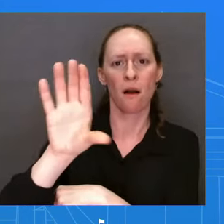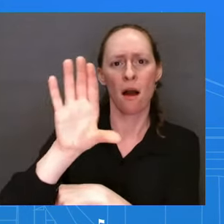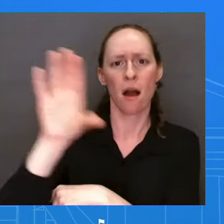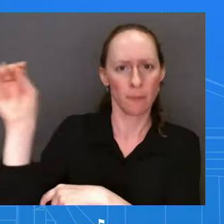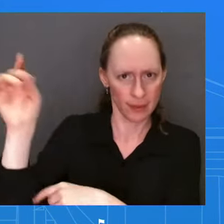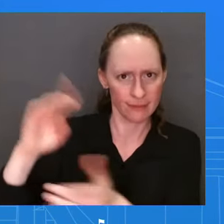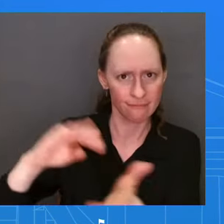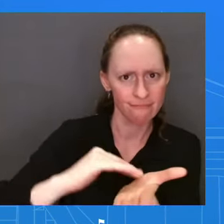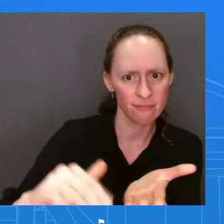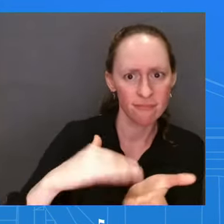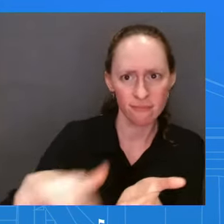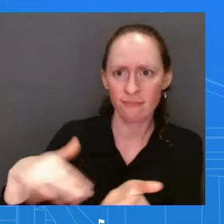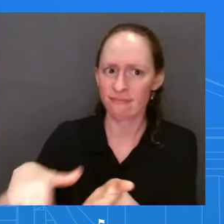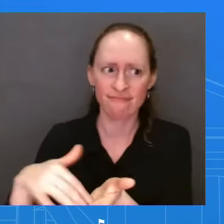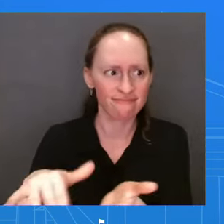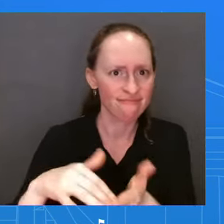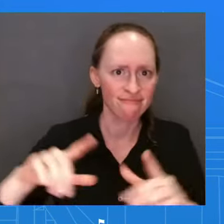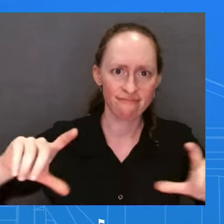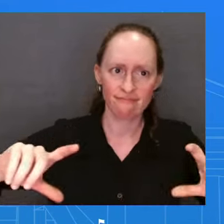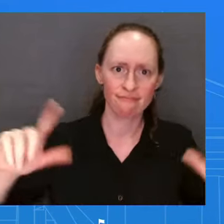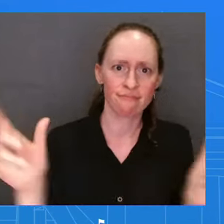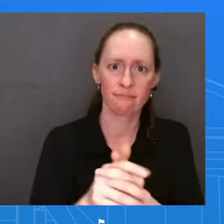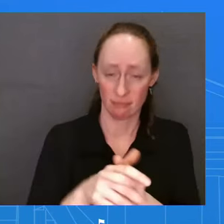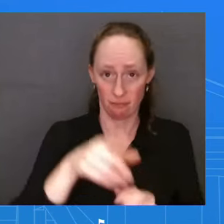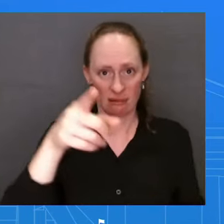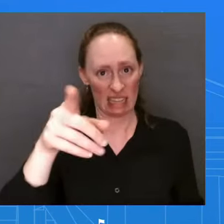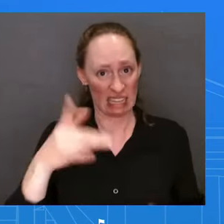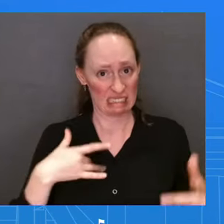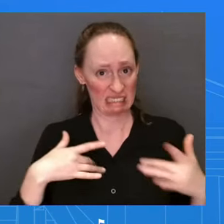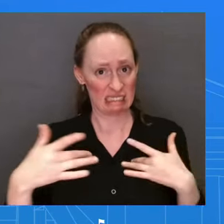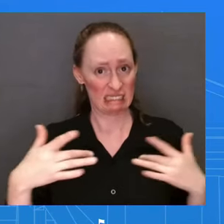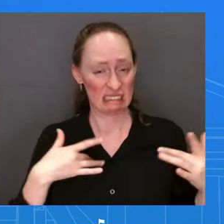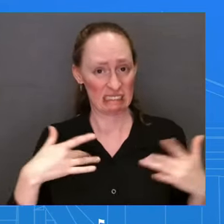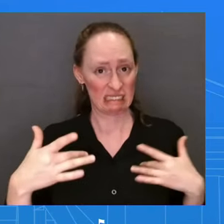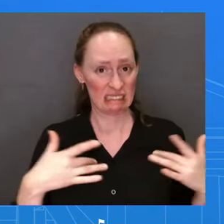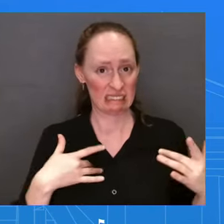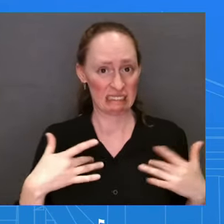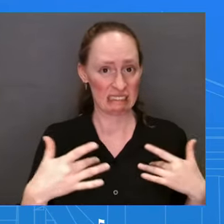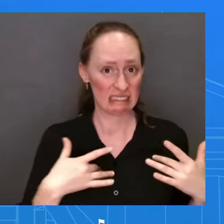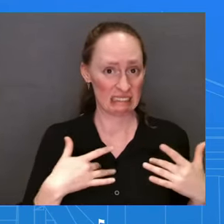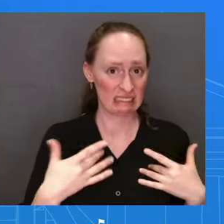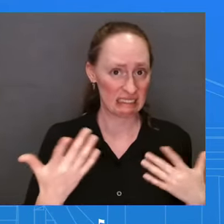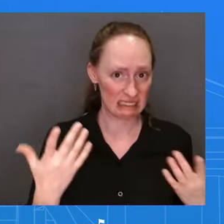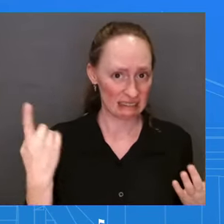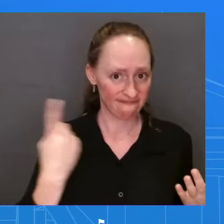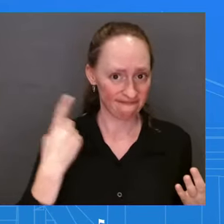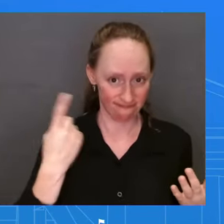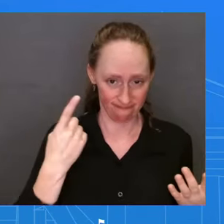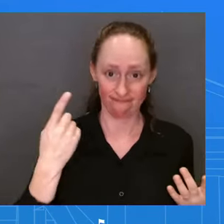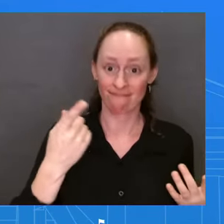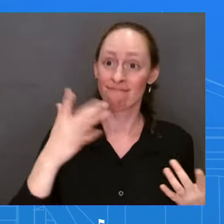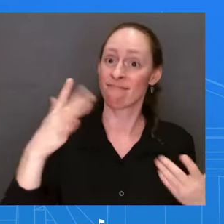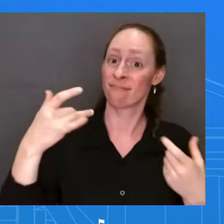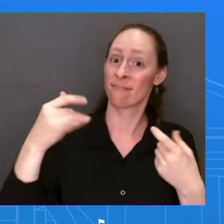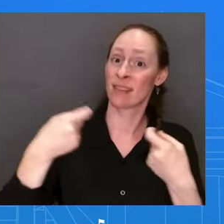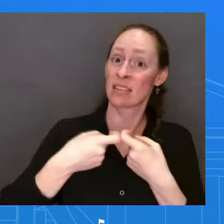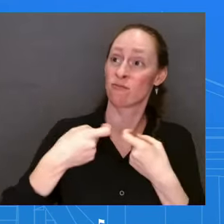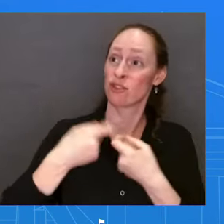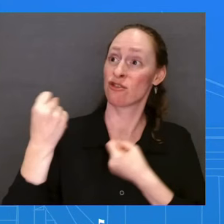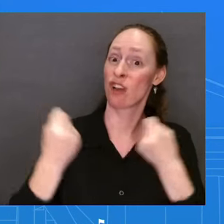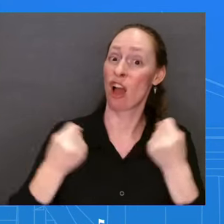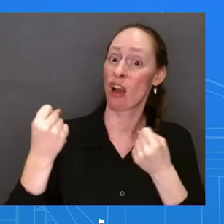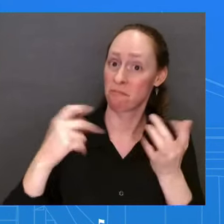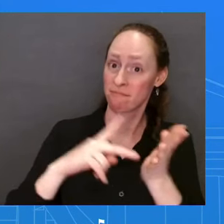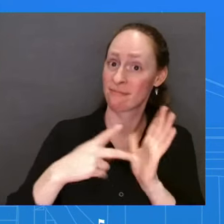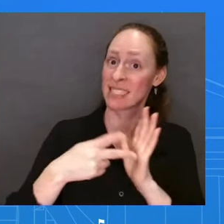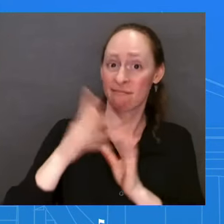could be lost in this process of transitioning to electric vehicles? Ms. Well, look, certainly anytime somebody loses